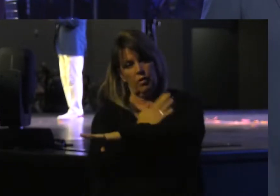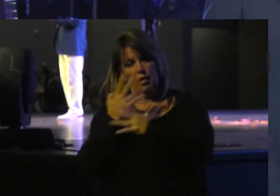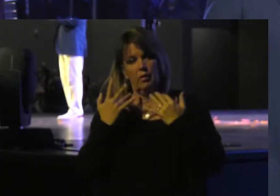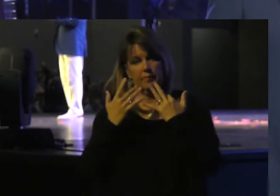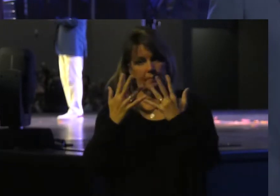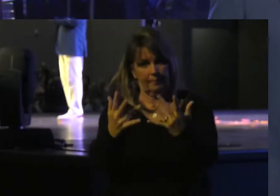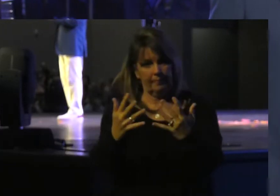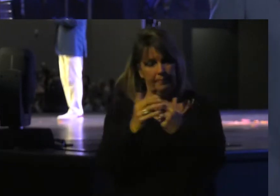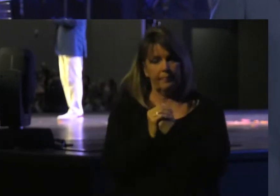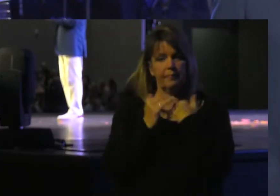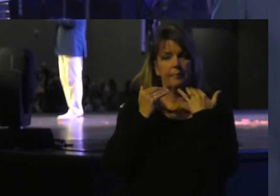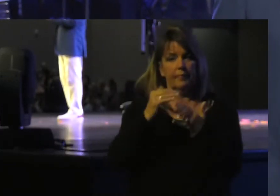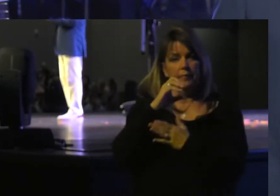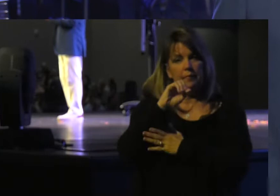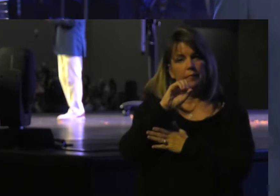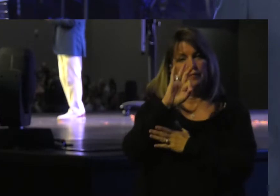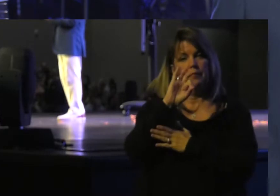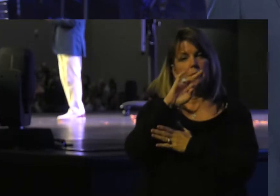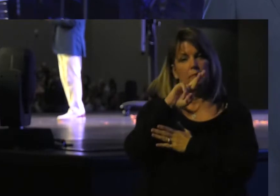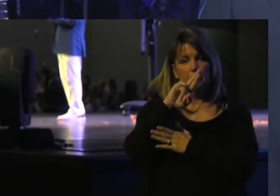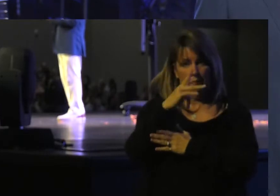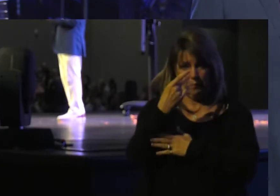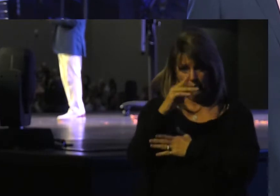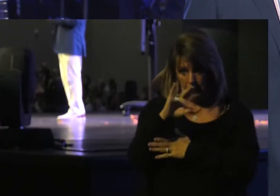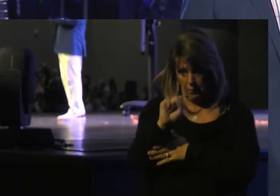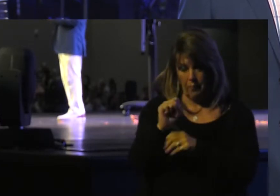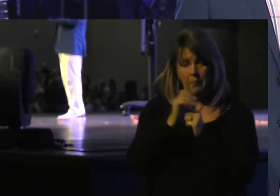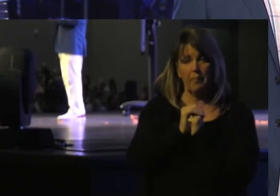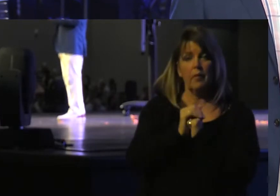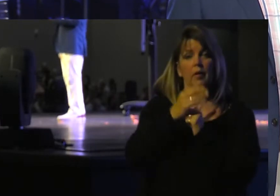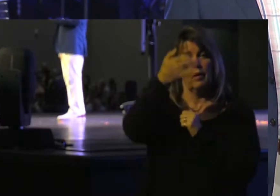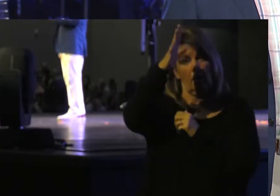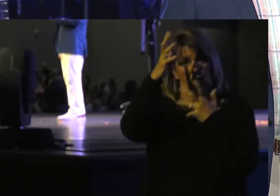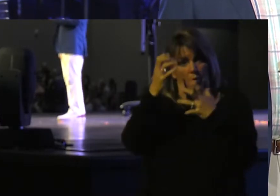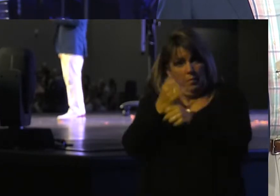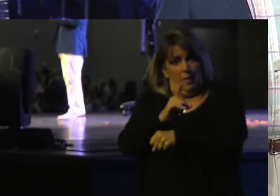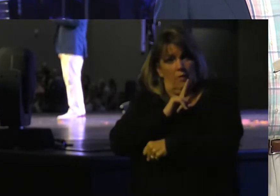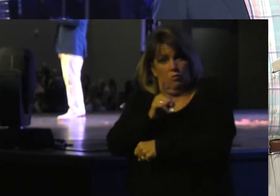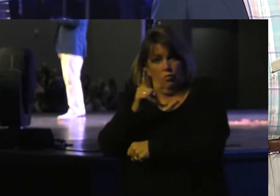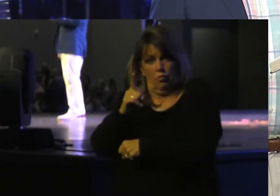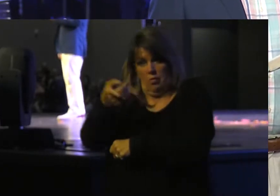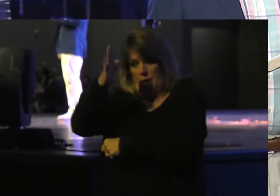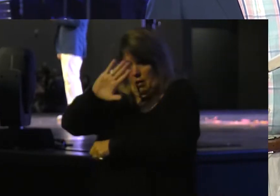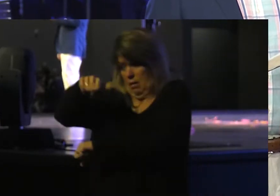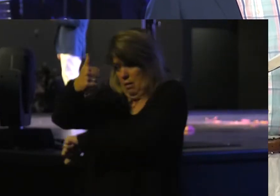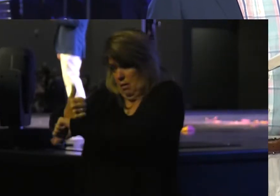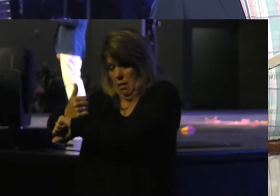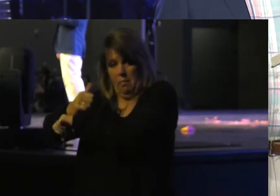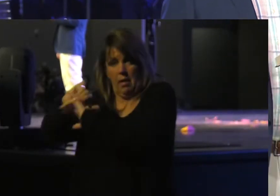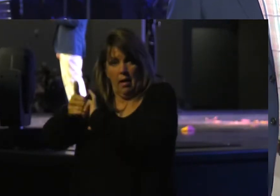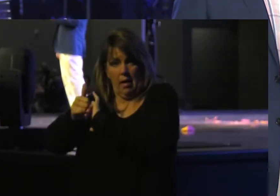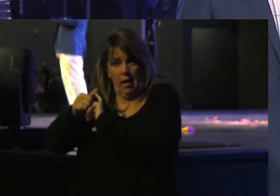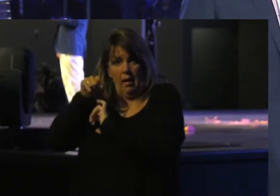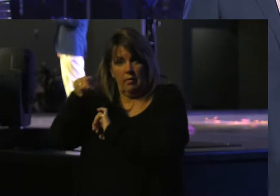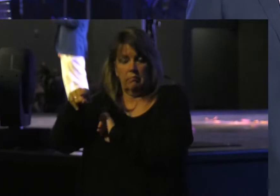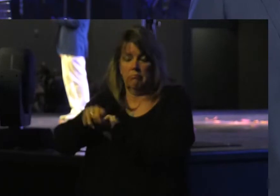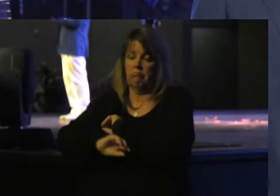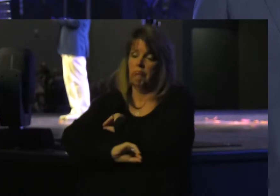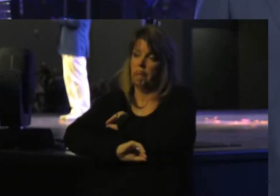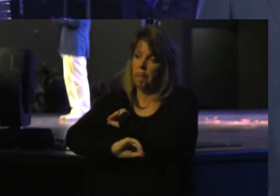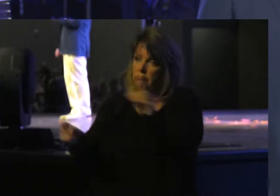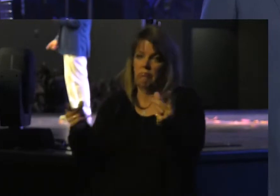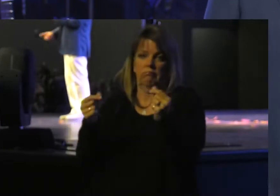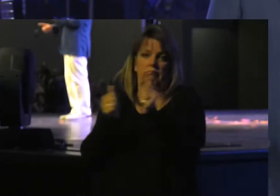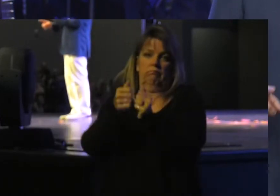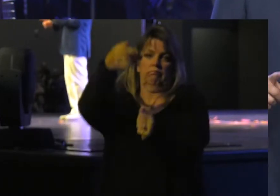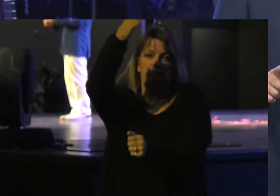As burnt offerings to Baal. And God wants to make sure that he establishes How this has nothing to do with